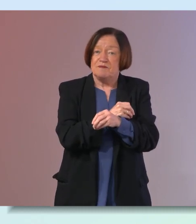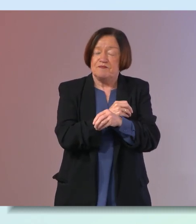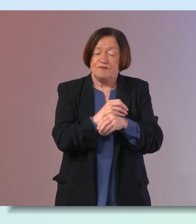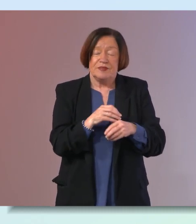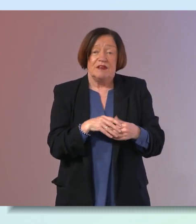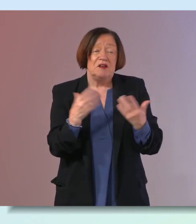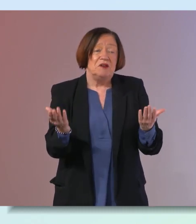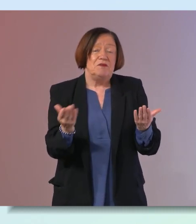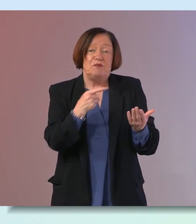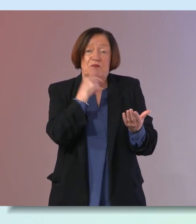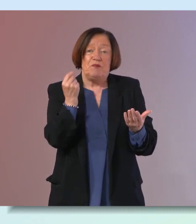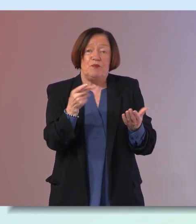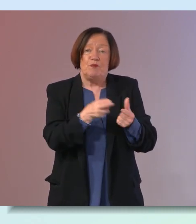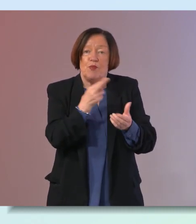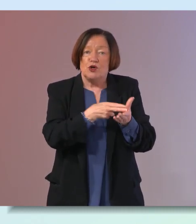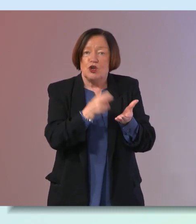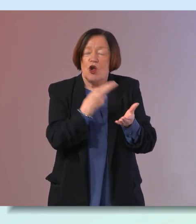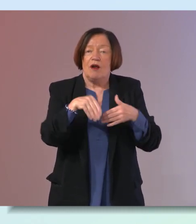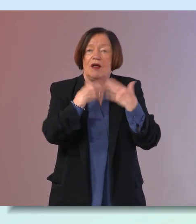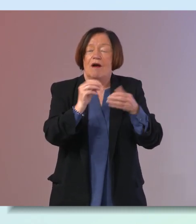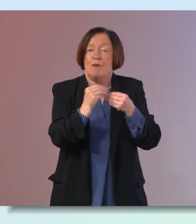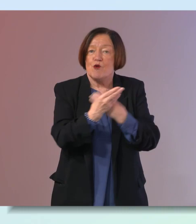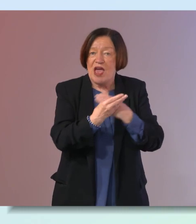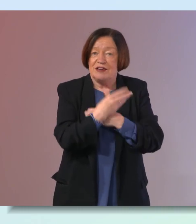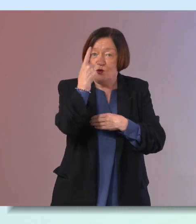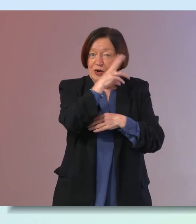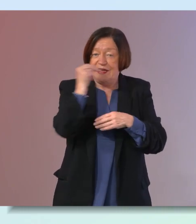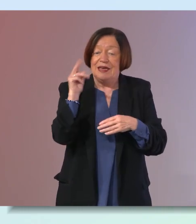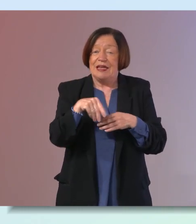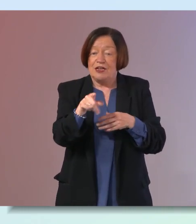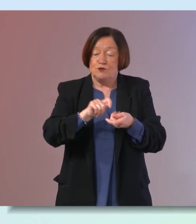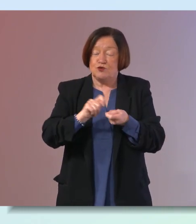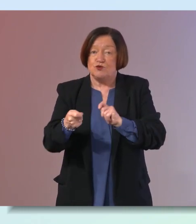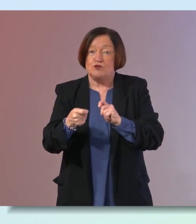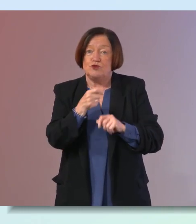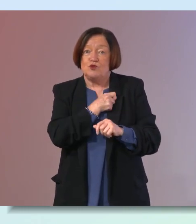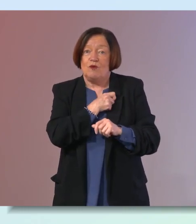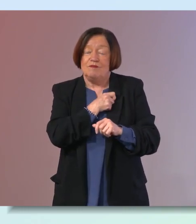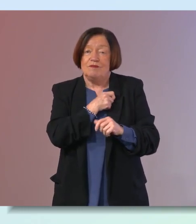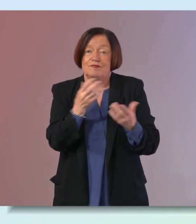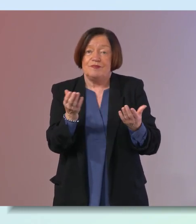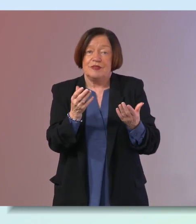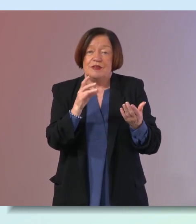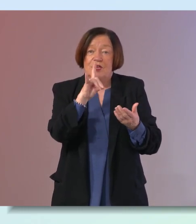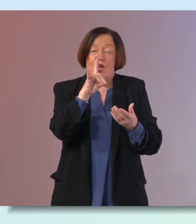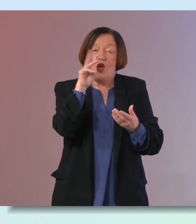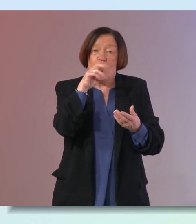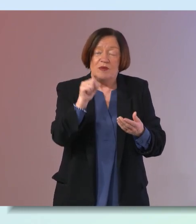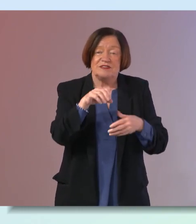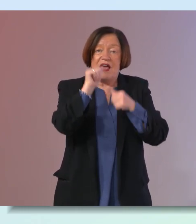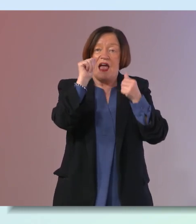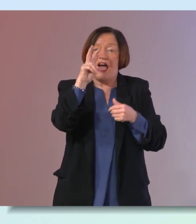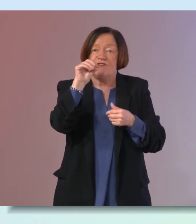that could be let's say butter on bread for example can you switch that to you know hummus avocado